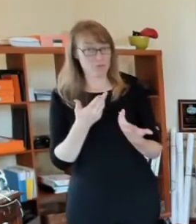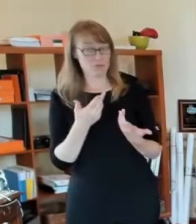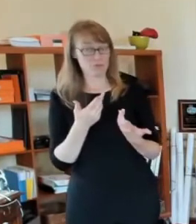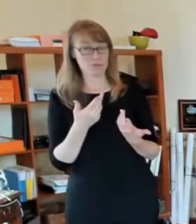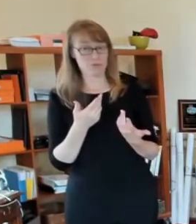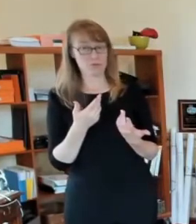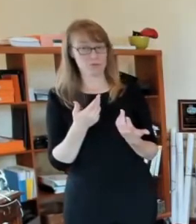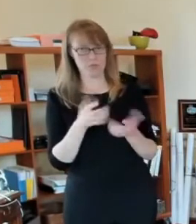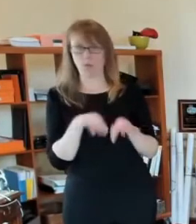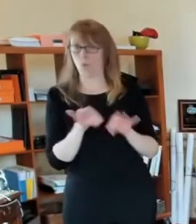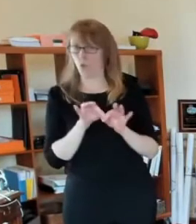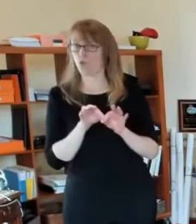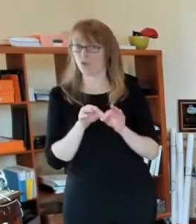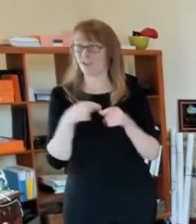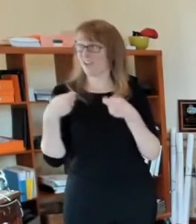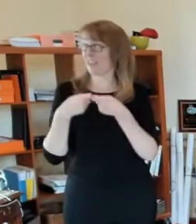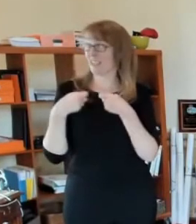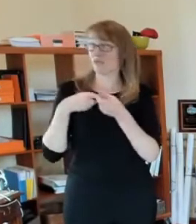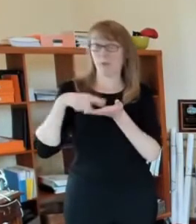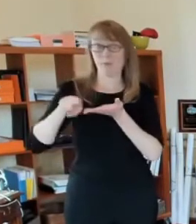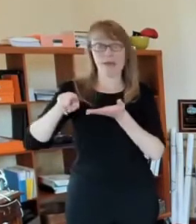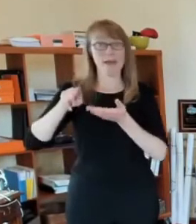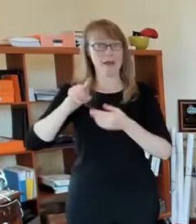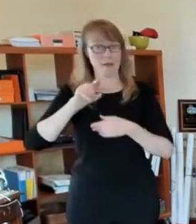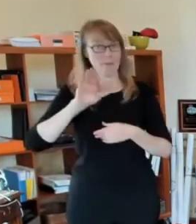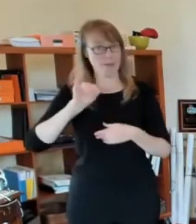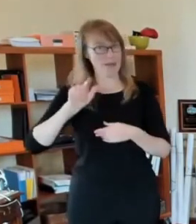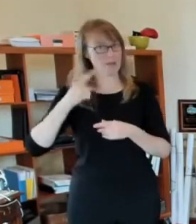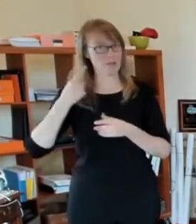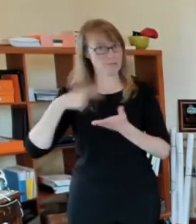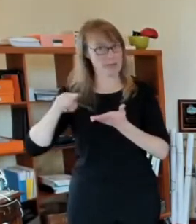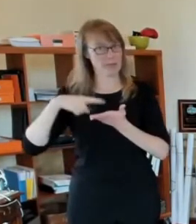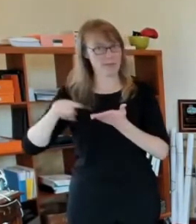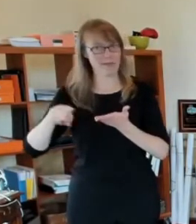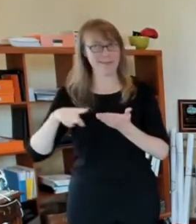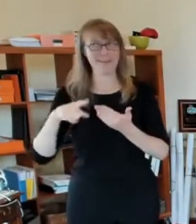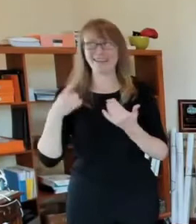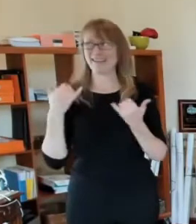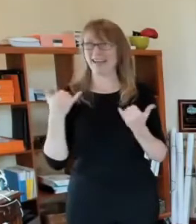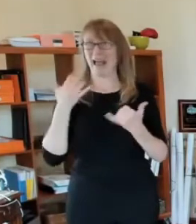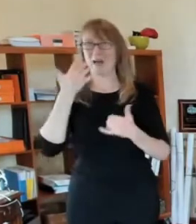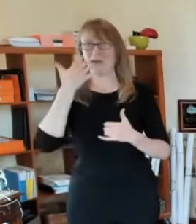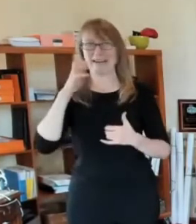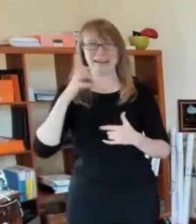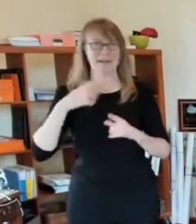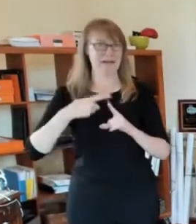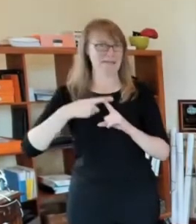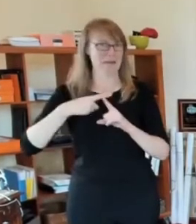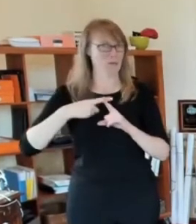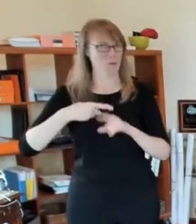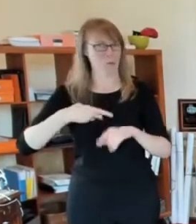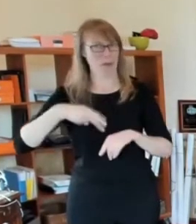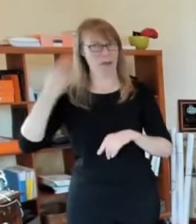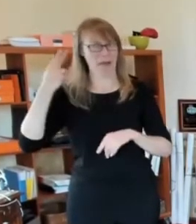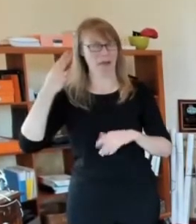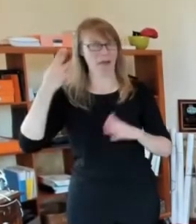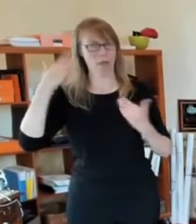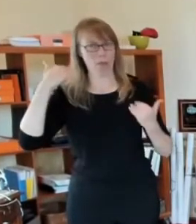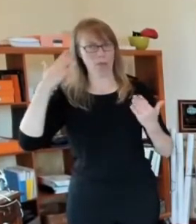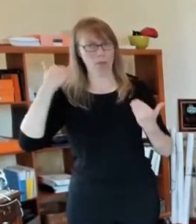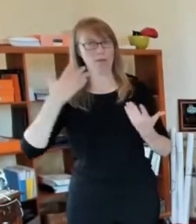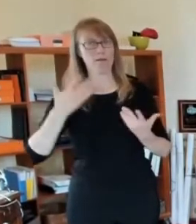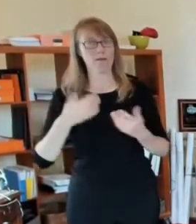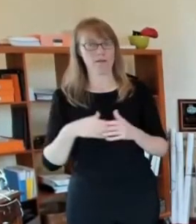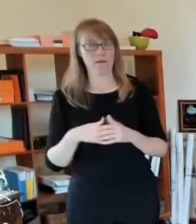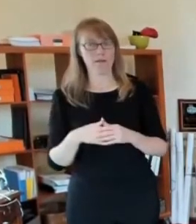And with especially with this heat wave, I don't know what the temperature is out there right now because I haven't out since early this morning. But I know it was